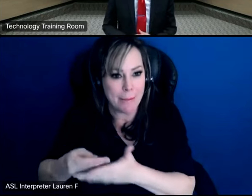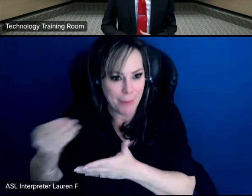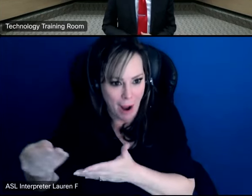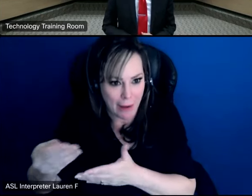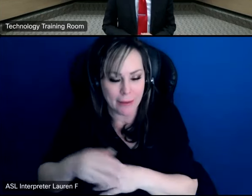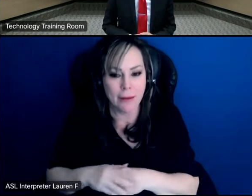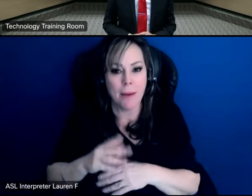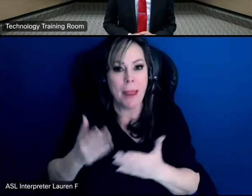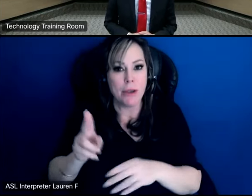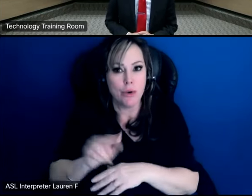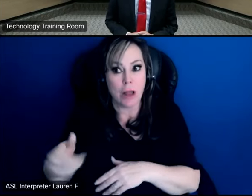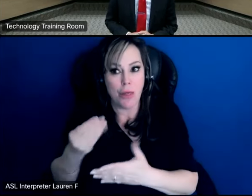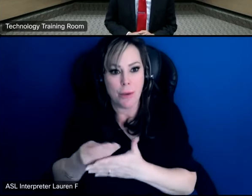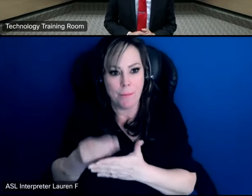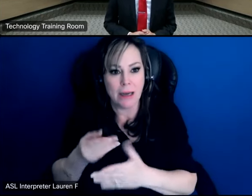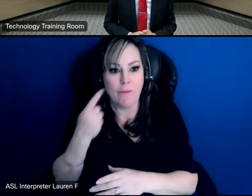different funding source